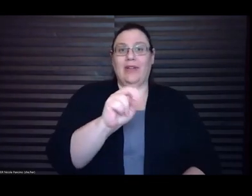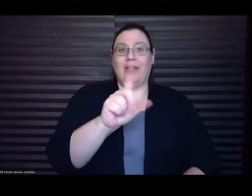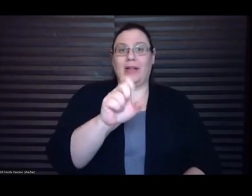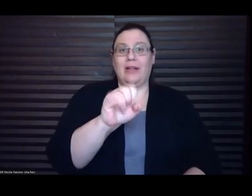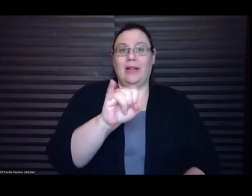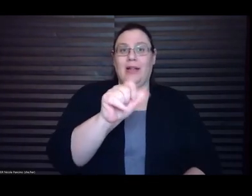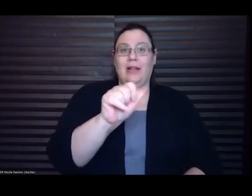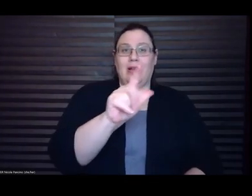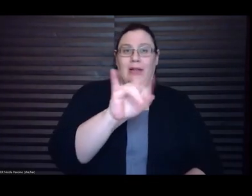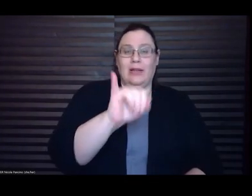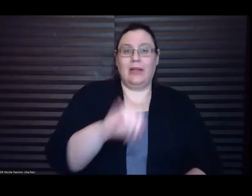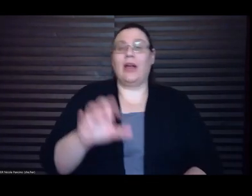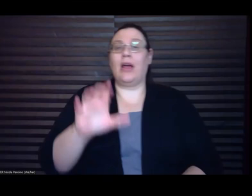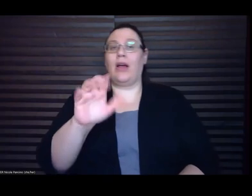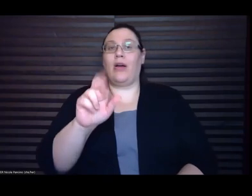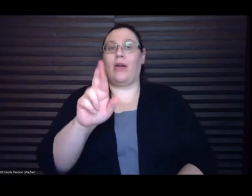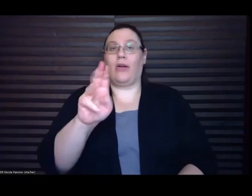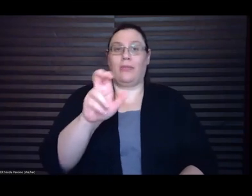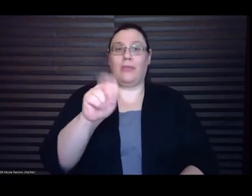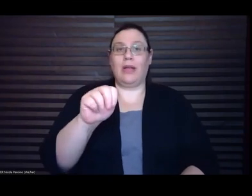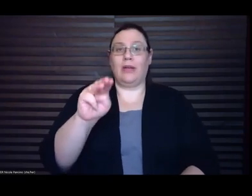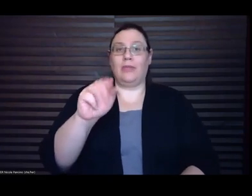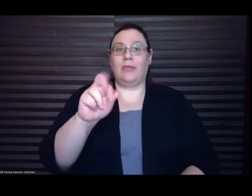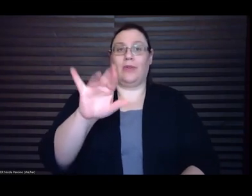-Quade, and is moderated by David Varno.